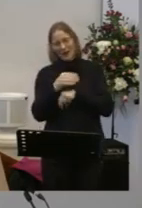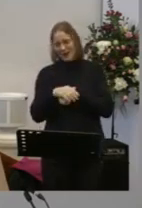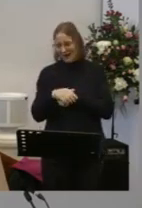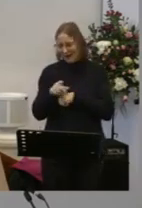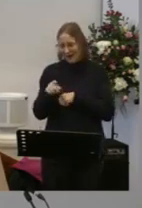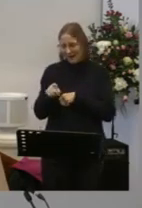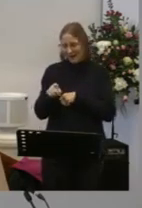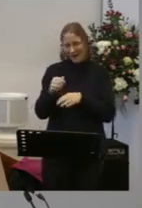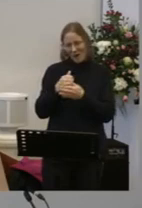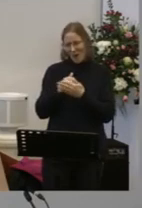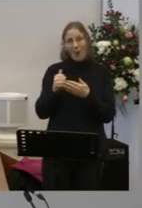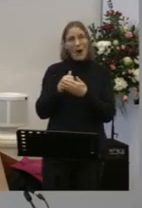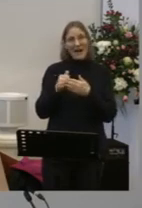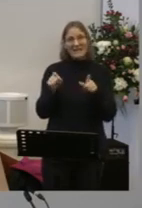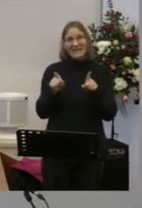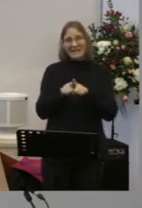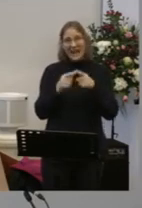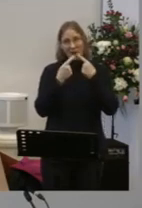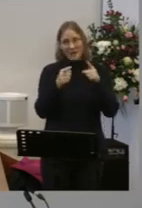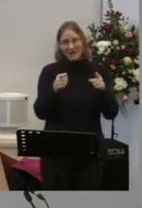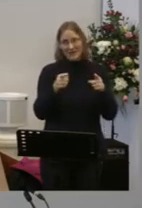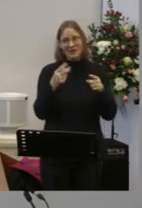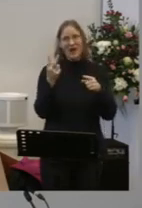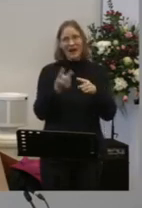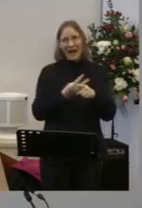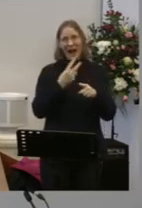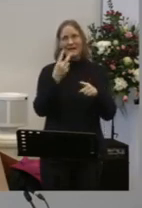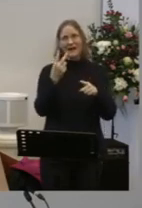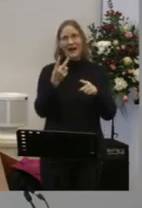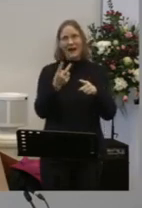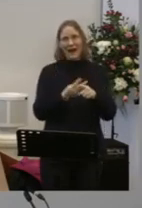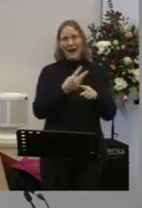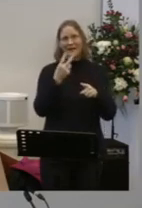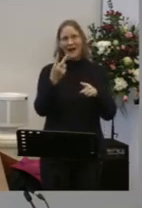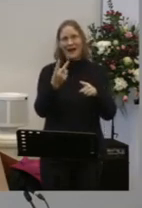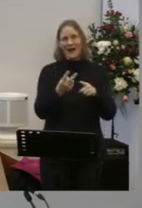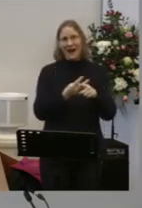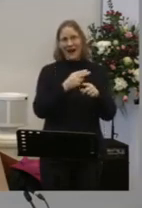Always the same message Over and over